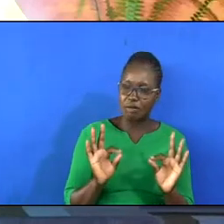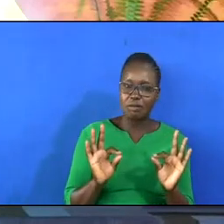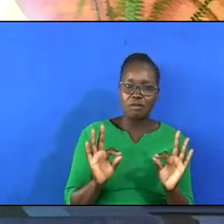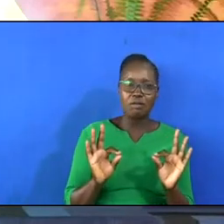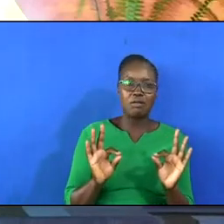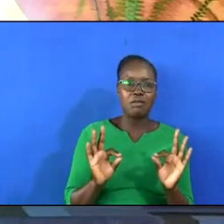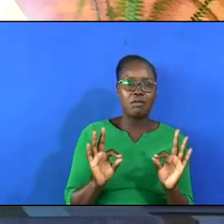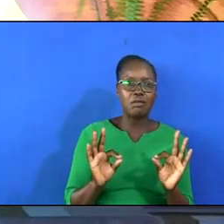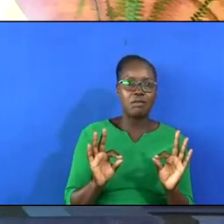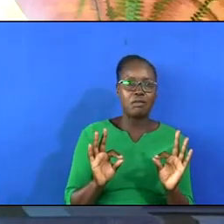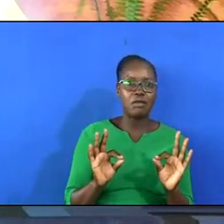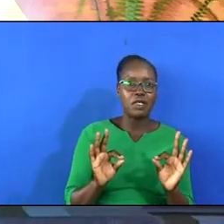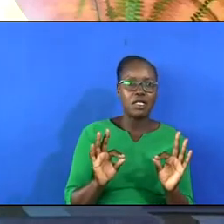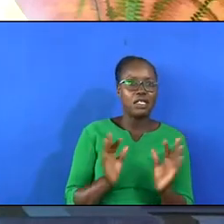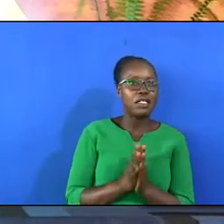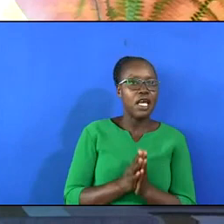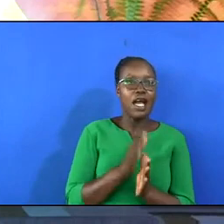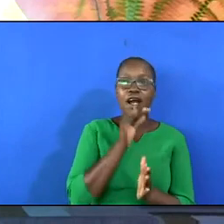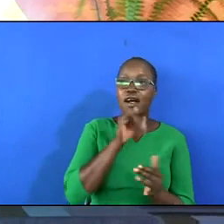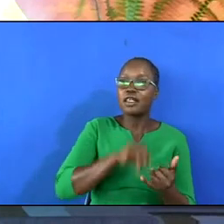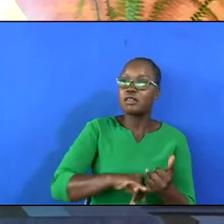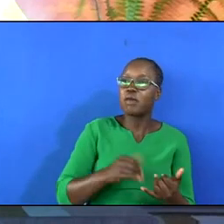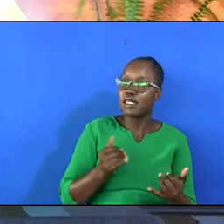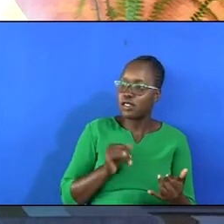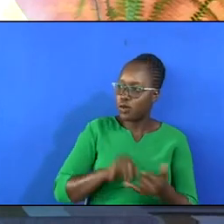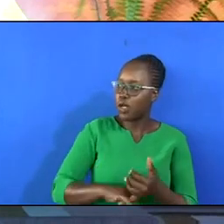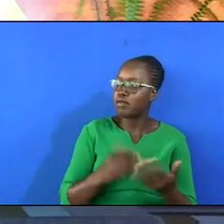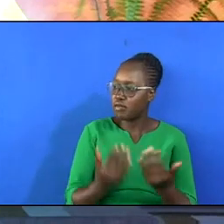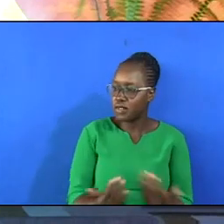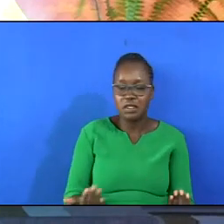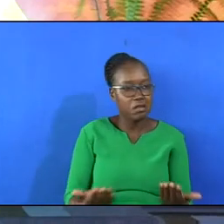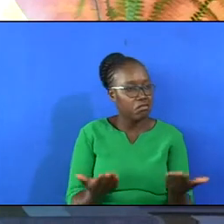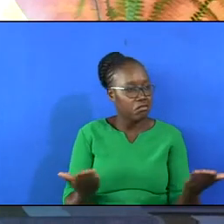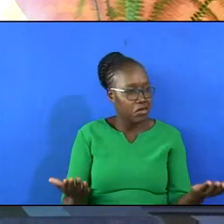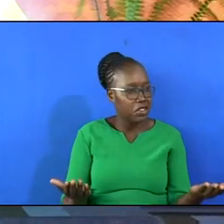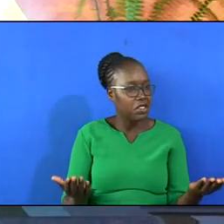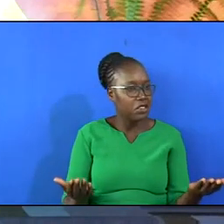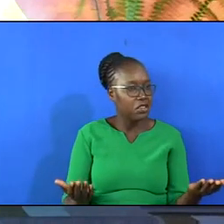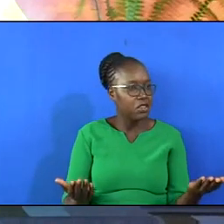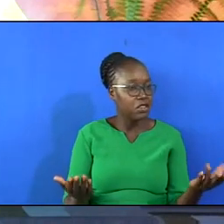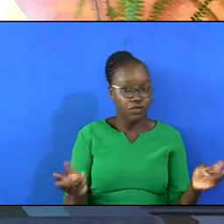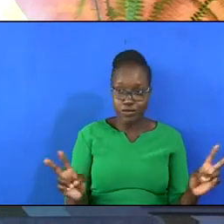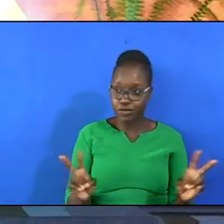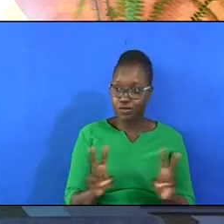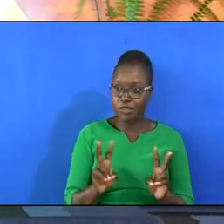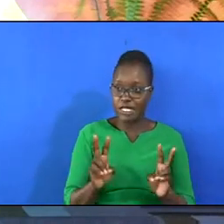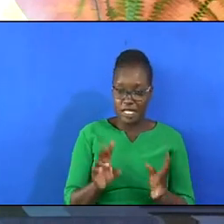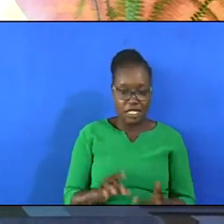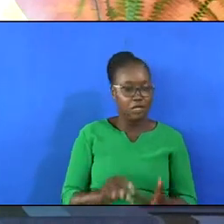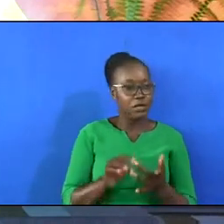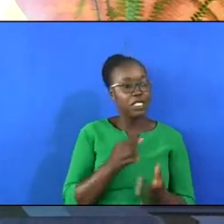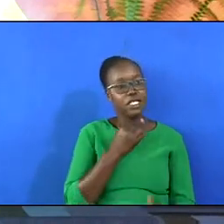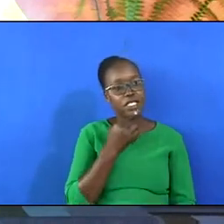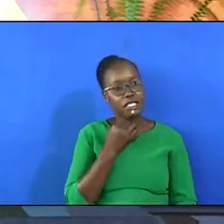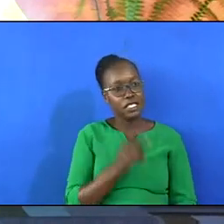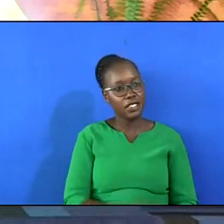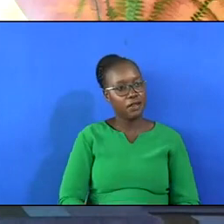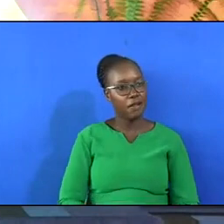husbands and wives? Do you see these children? Children, this is the church. But Christ said,